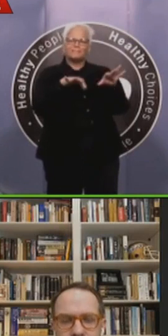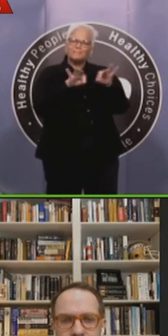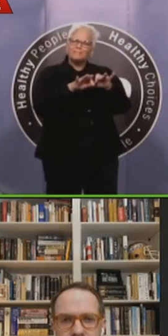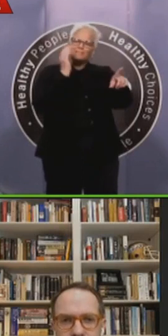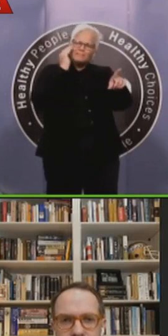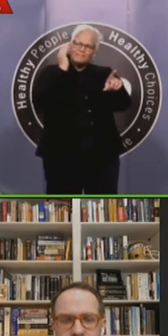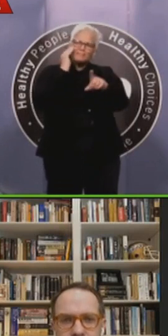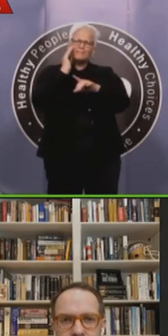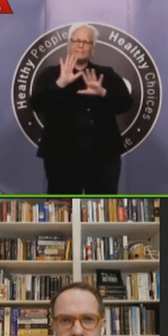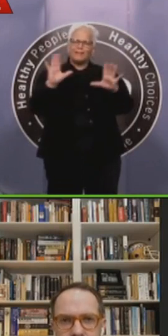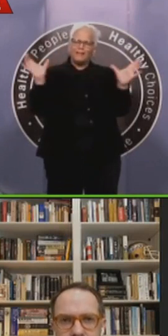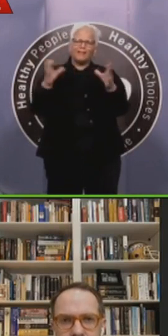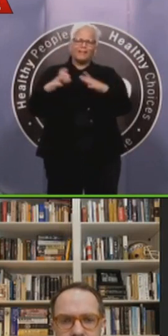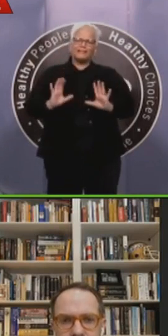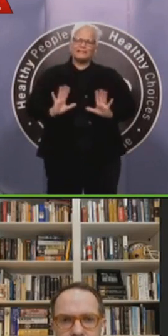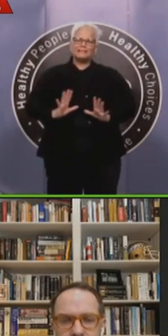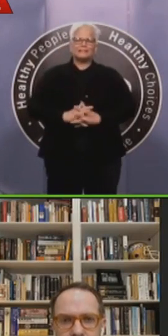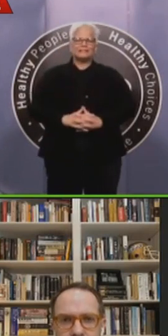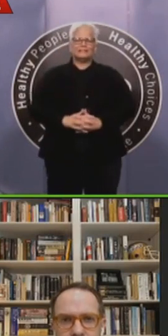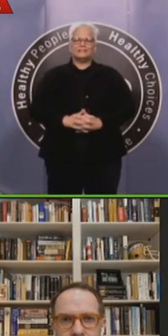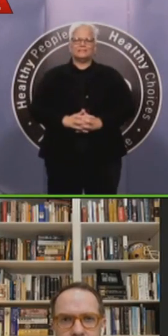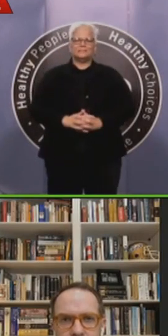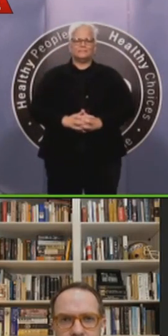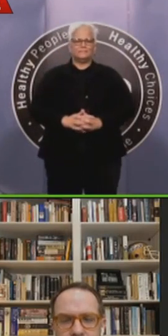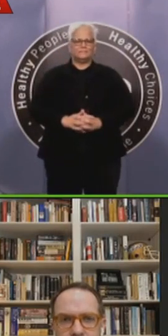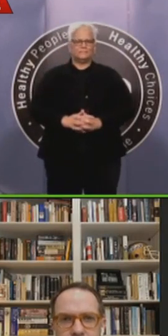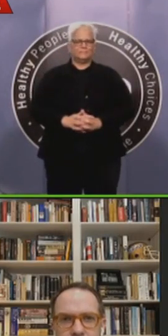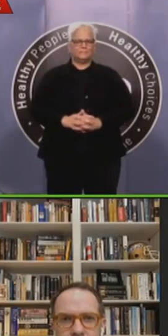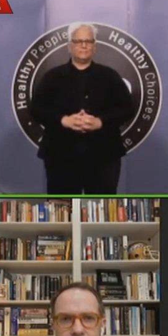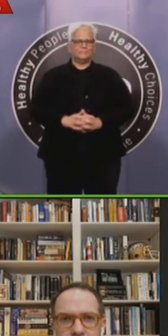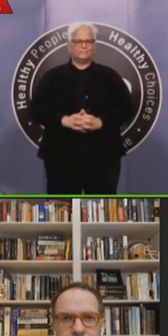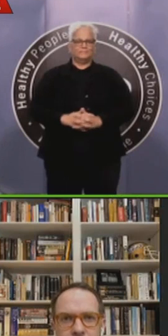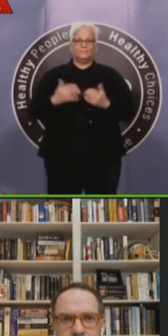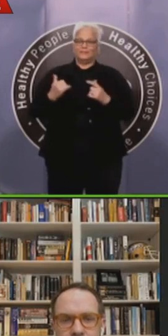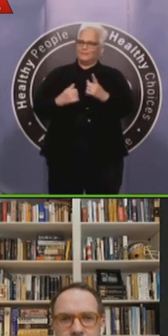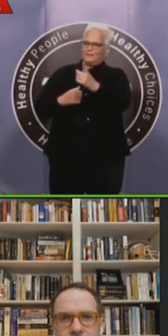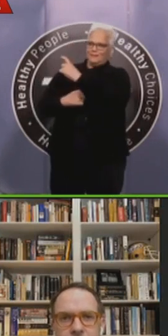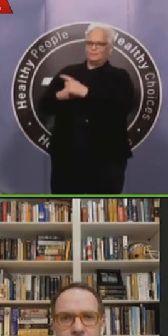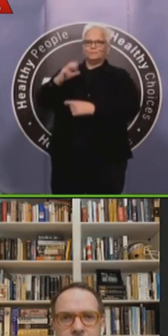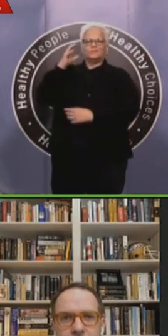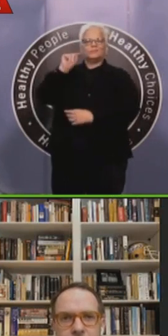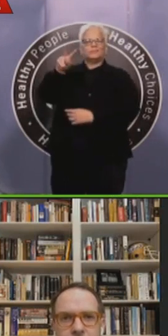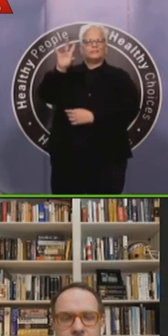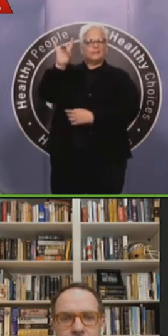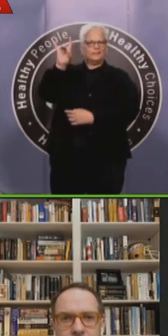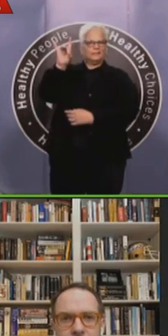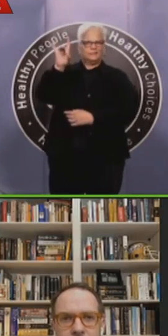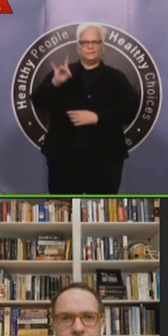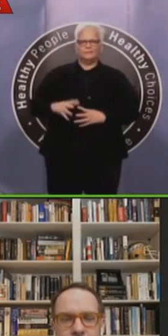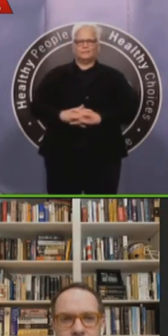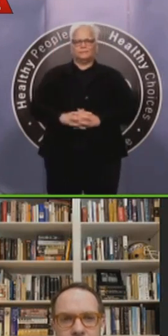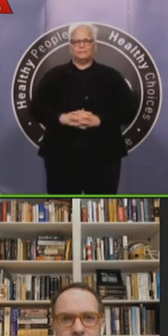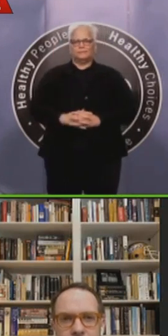talk from small businesses that eventually reopening to a, they will be eventually reopening to a mountain of debt. For